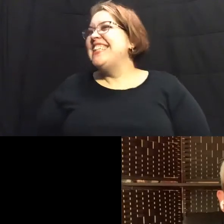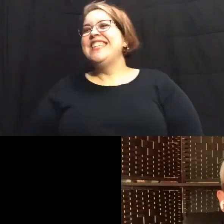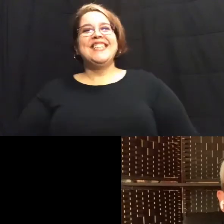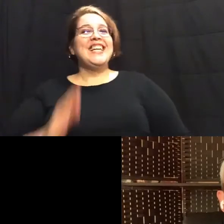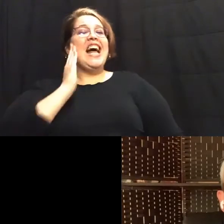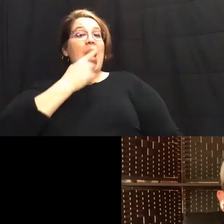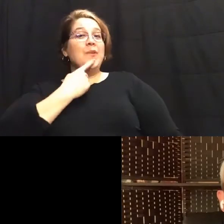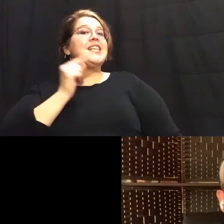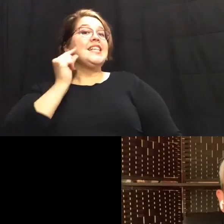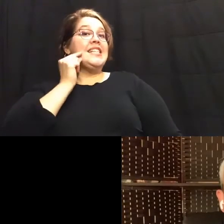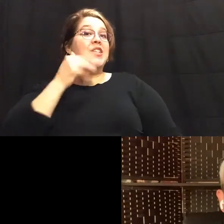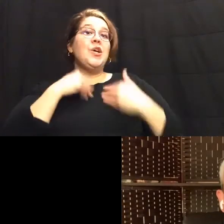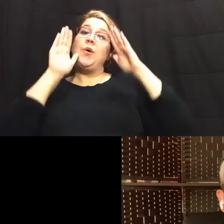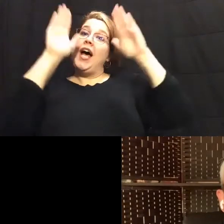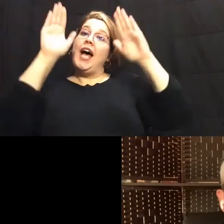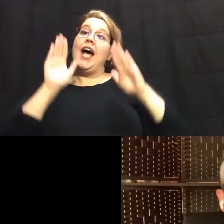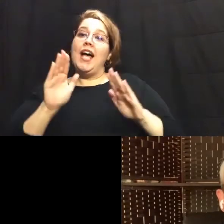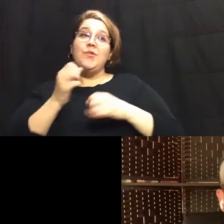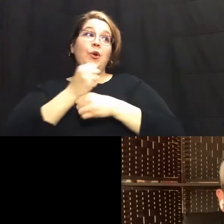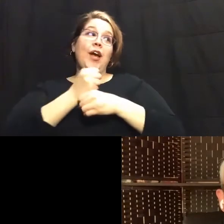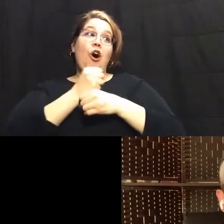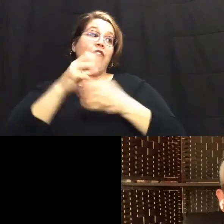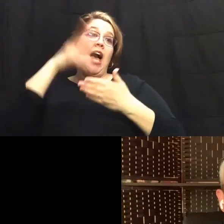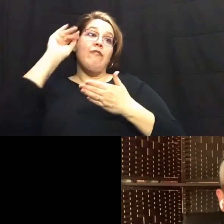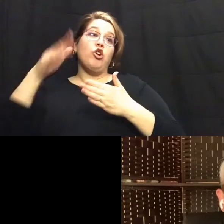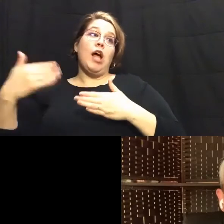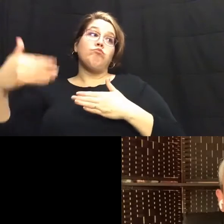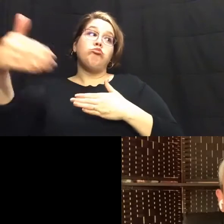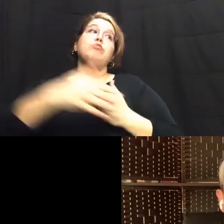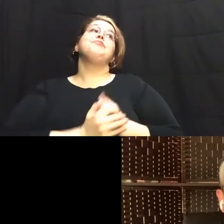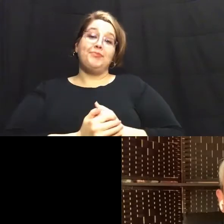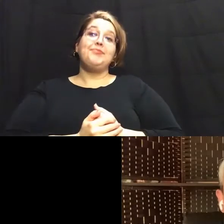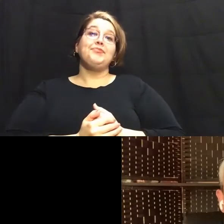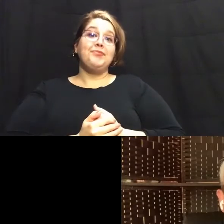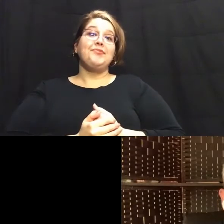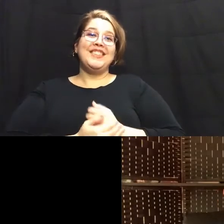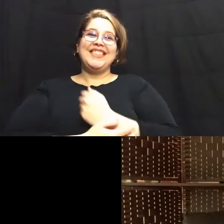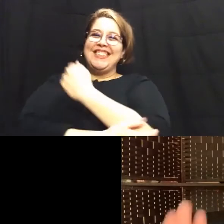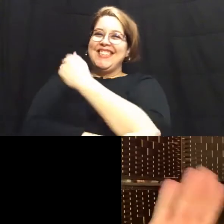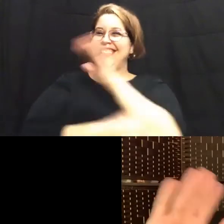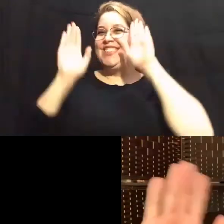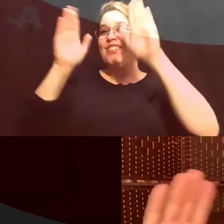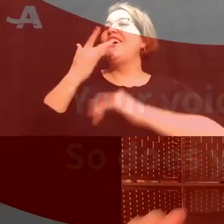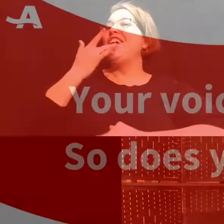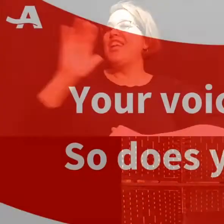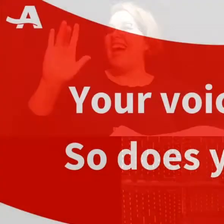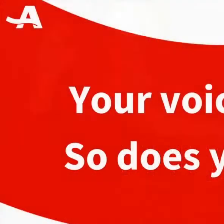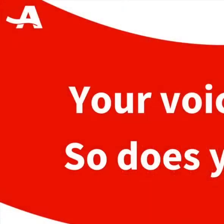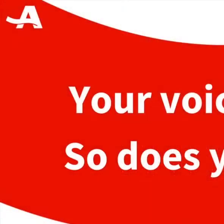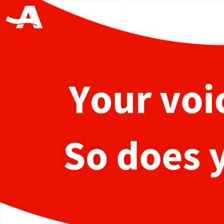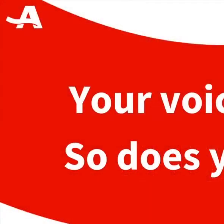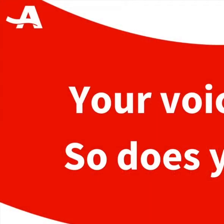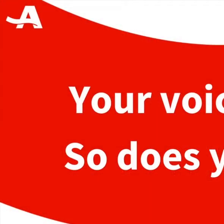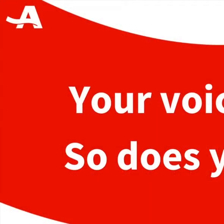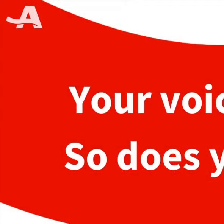that san antonio has some great coffee i've learned over the years okay terrific good luck with everything great to see you all